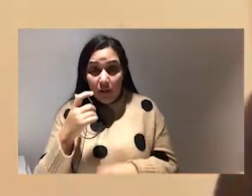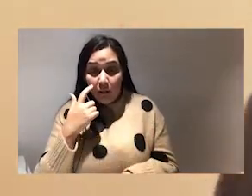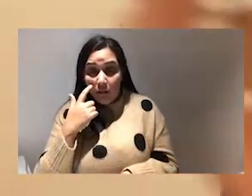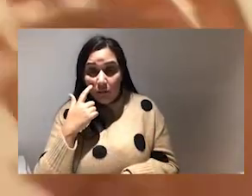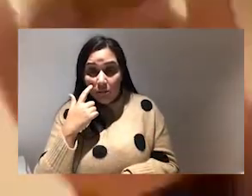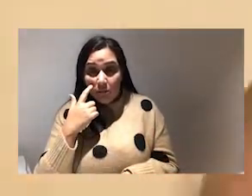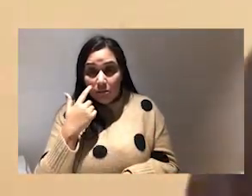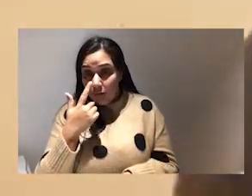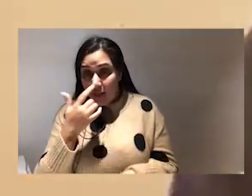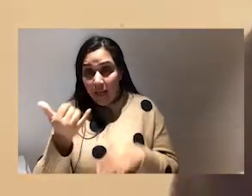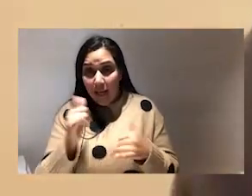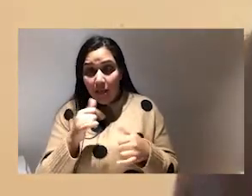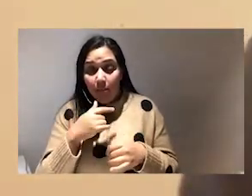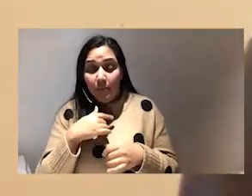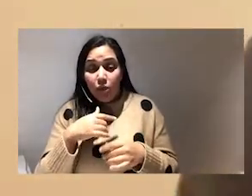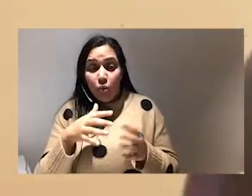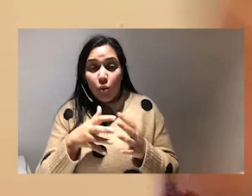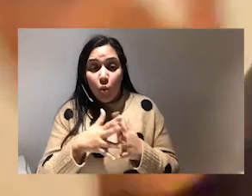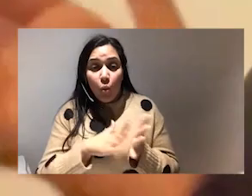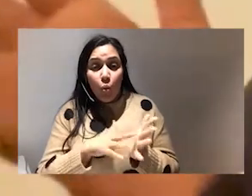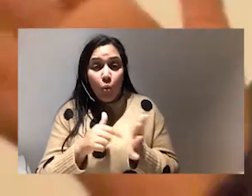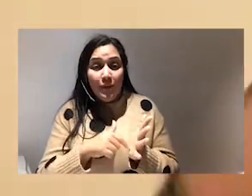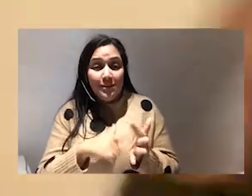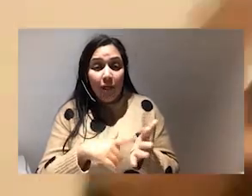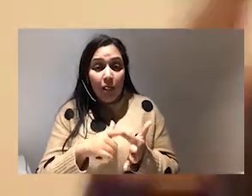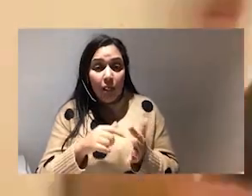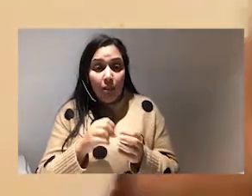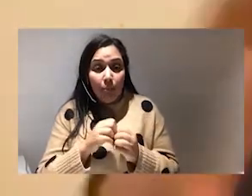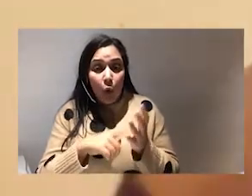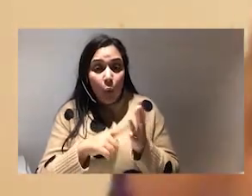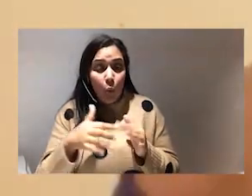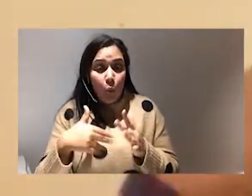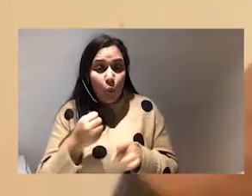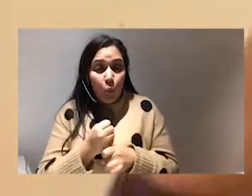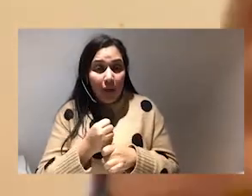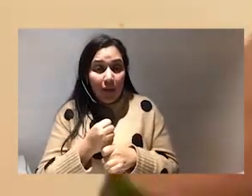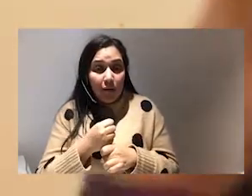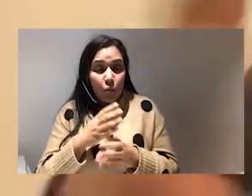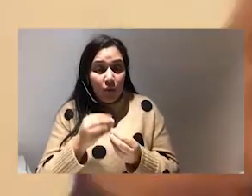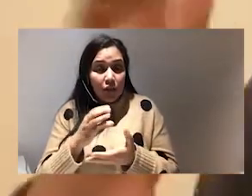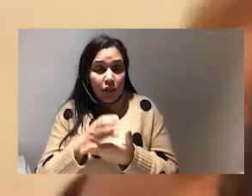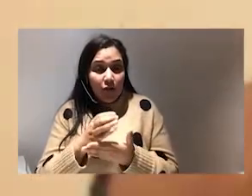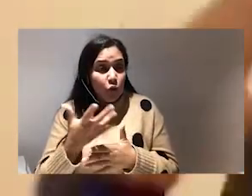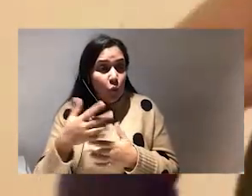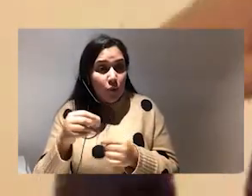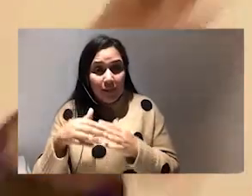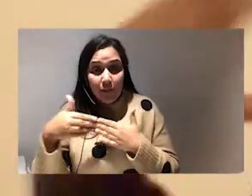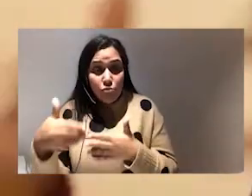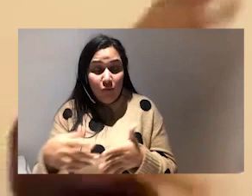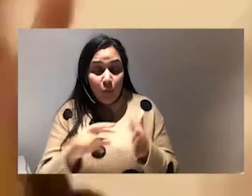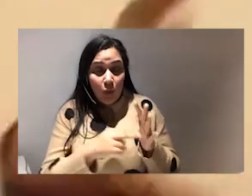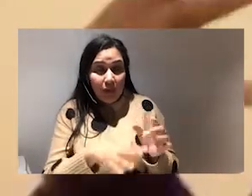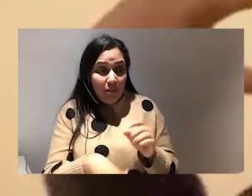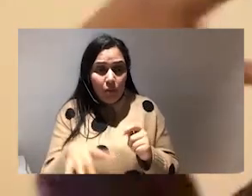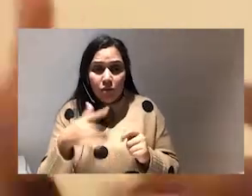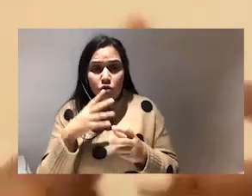can either be doing whistleblowing stuff with charities so white or any other kind of whistleblowing um movements and organizations there but we